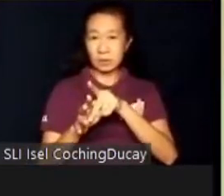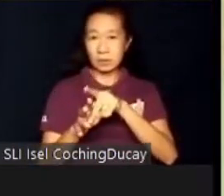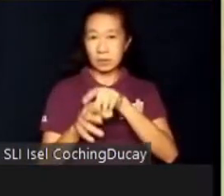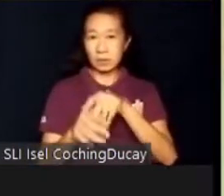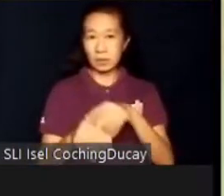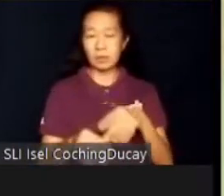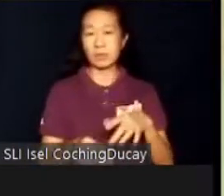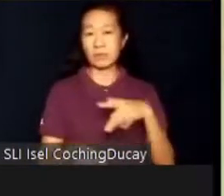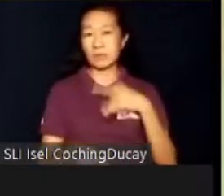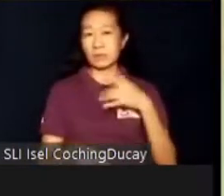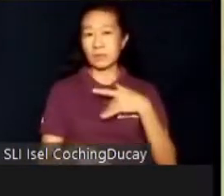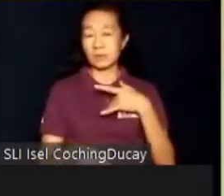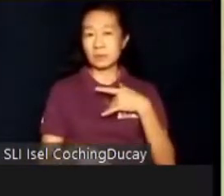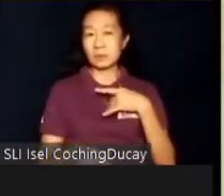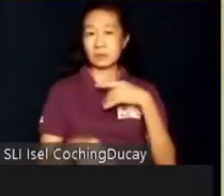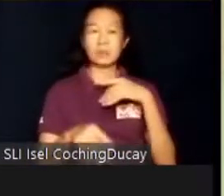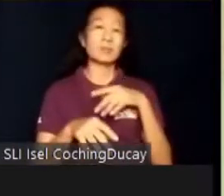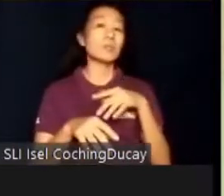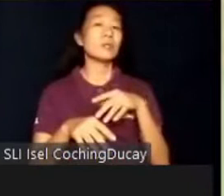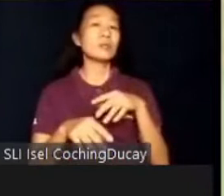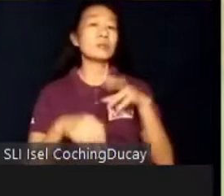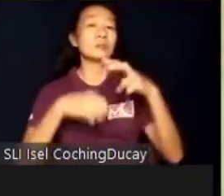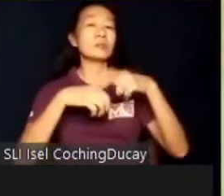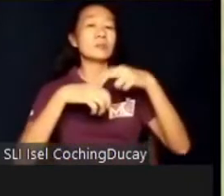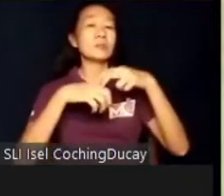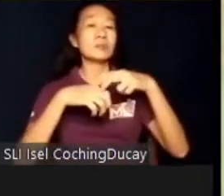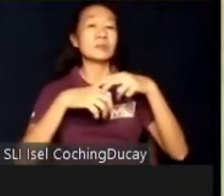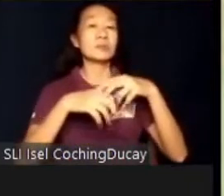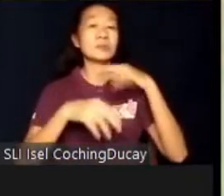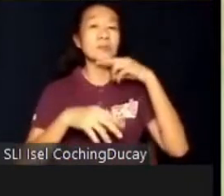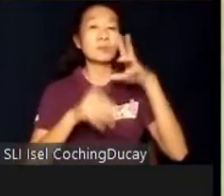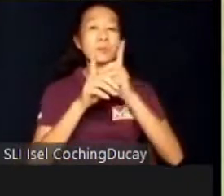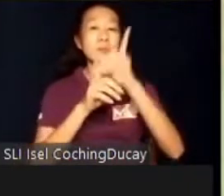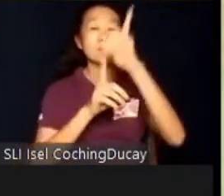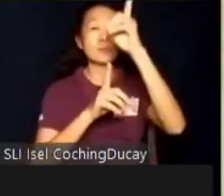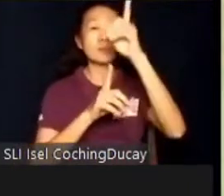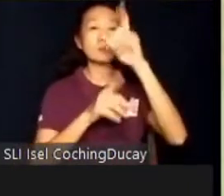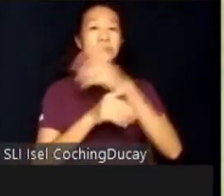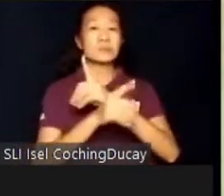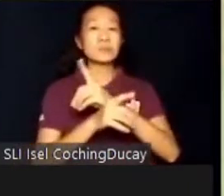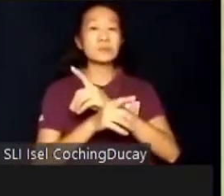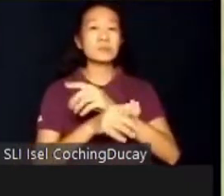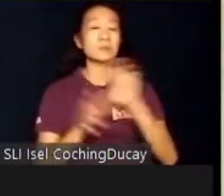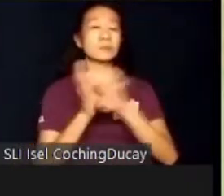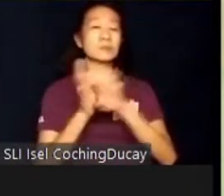sensory and orthopedic issues and not developmental disorders such as autism.